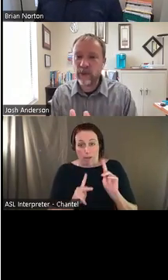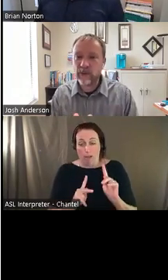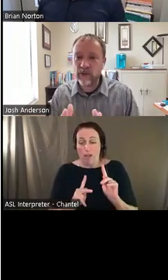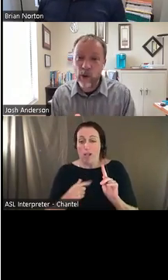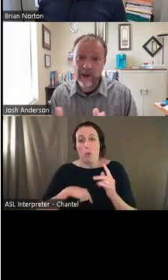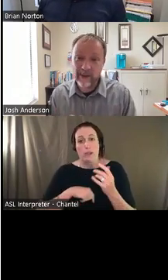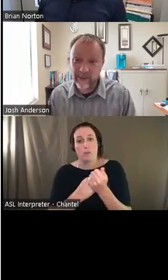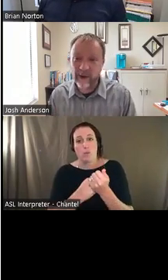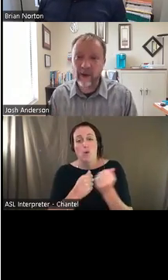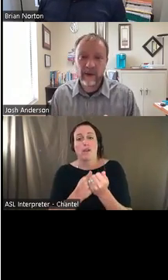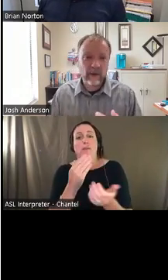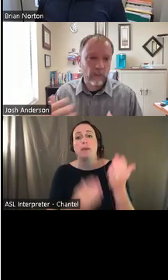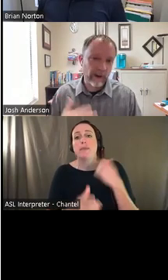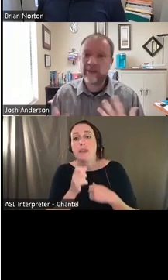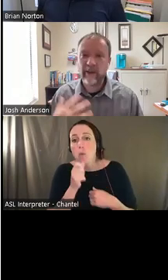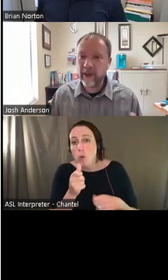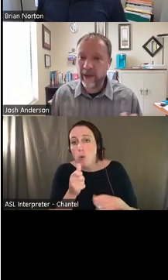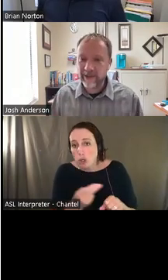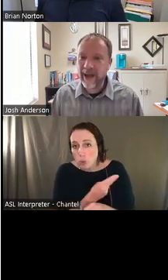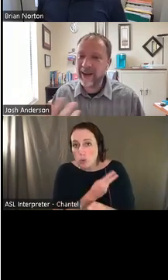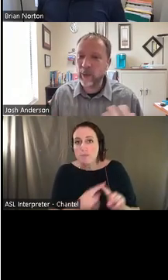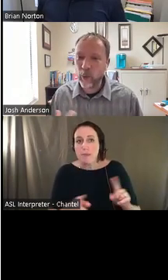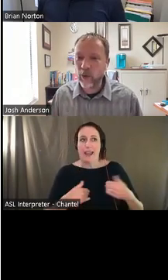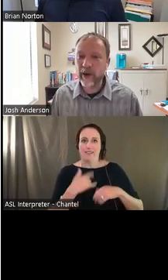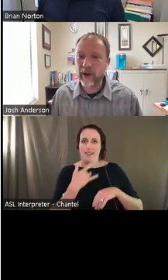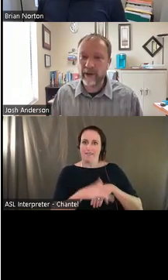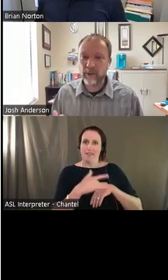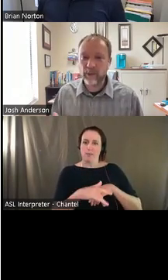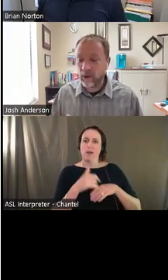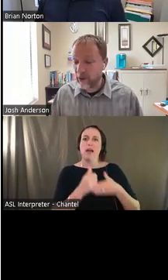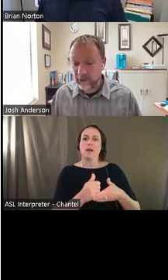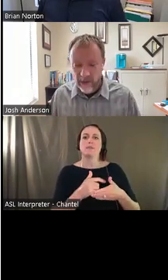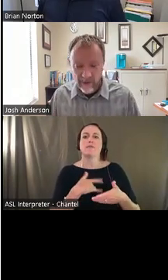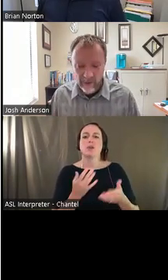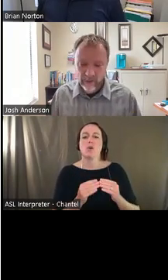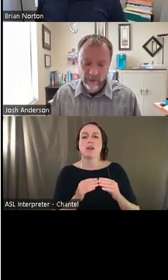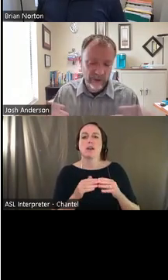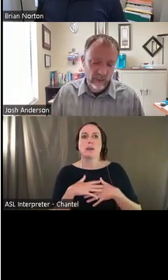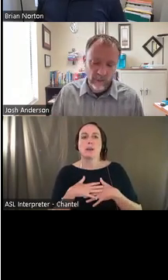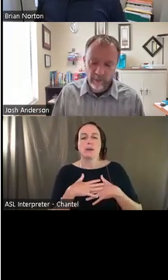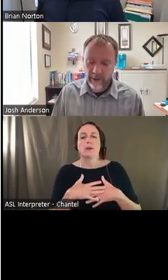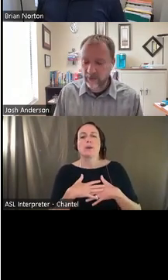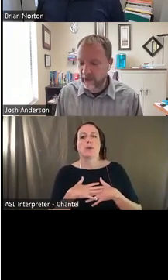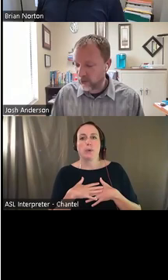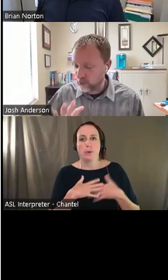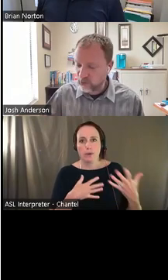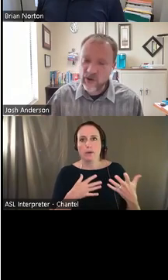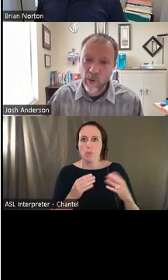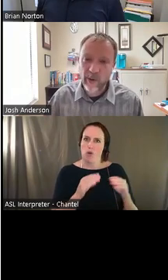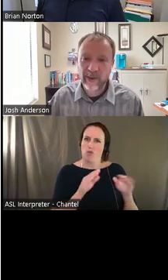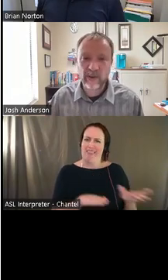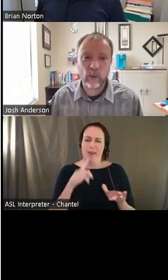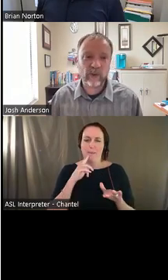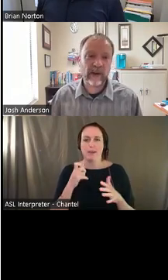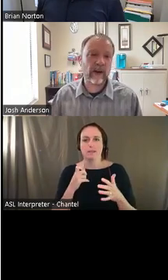tool, but just knowing it's there brings down the anxiety and the worry of, oh gosh, I haven't used this machine. What am I possibly going to do? Just